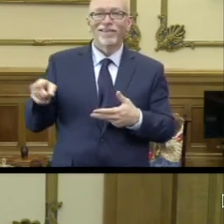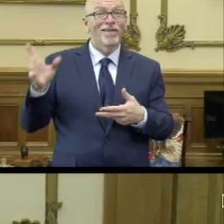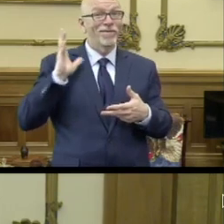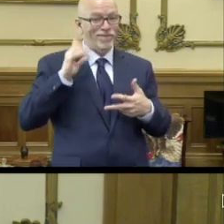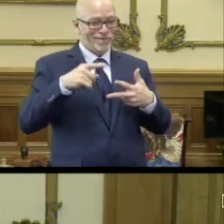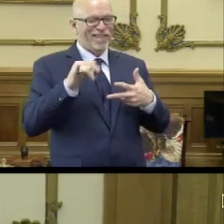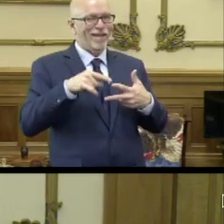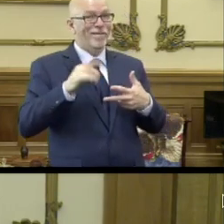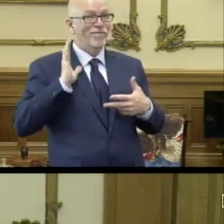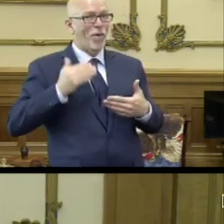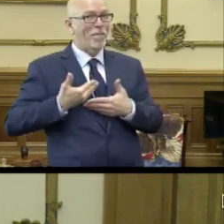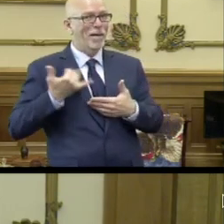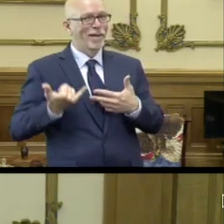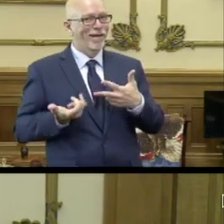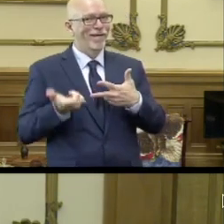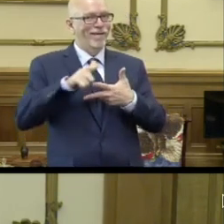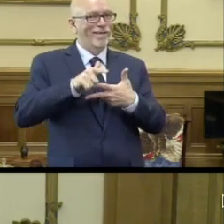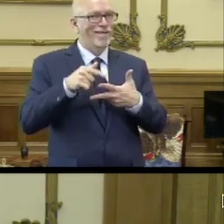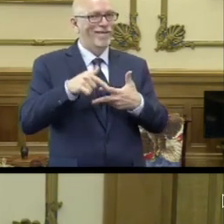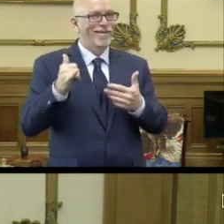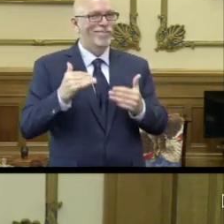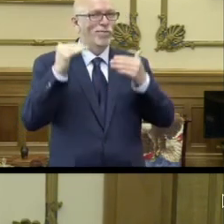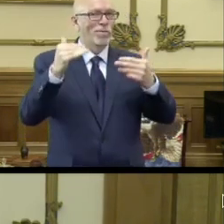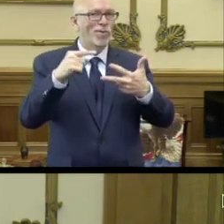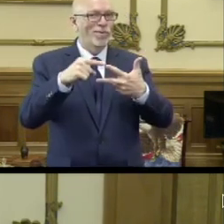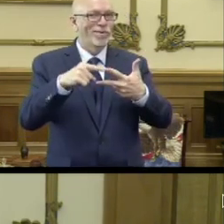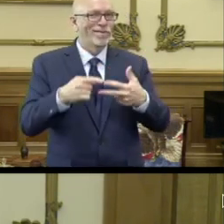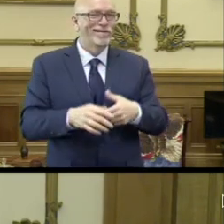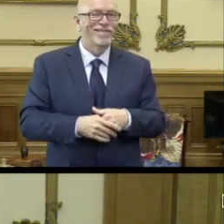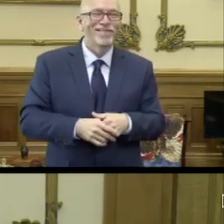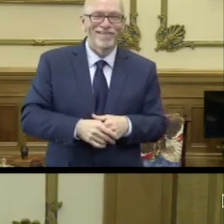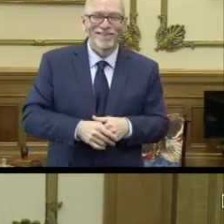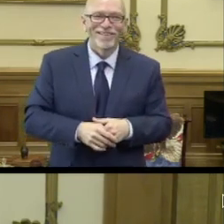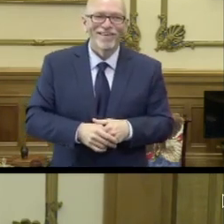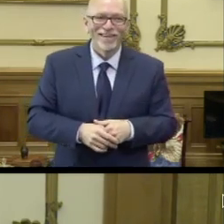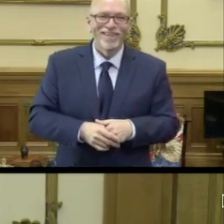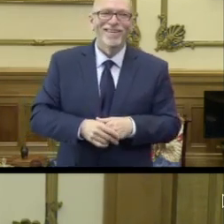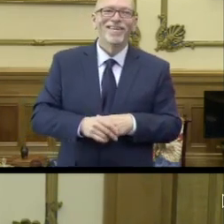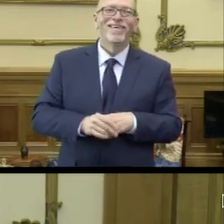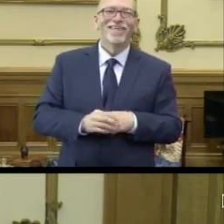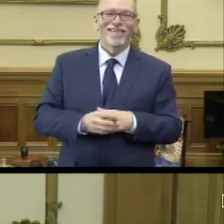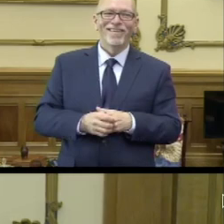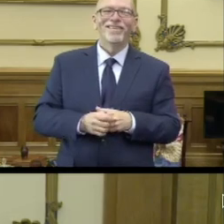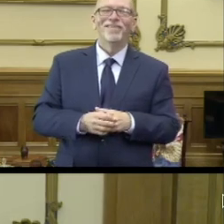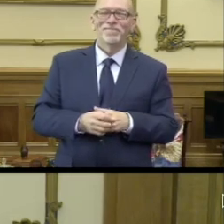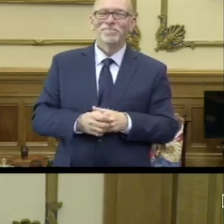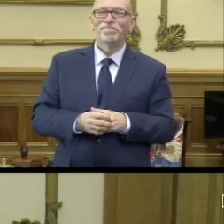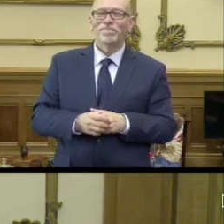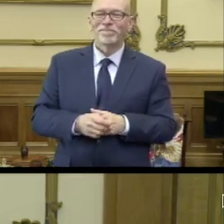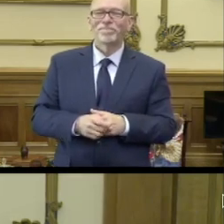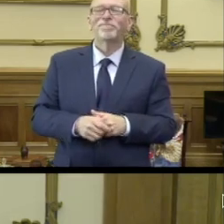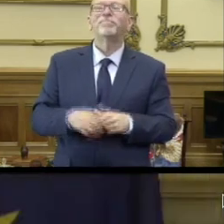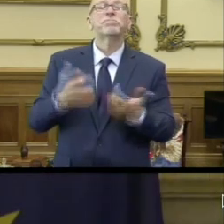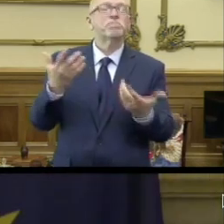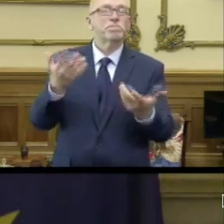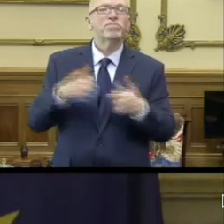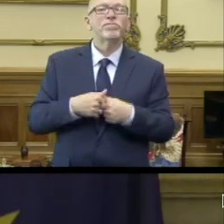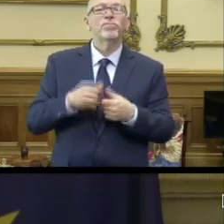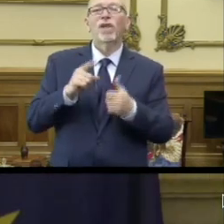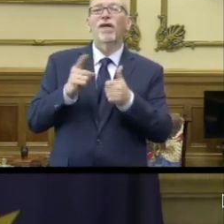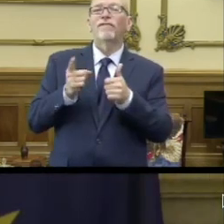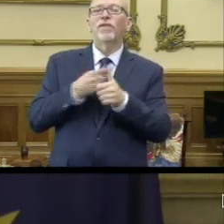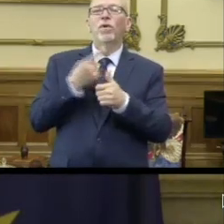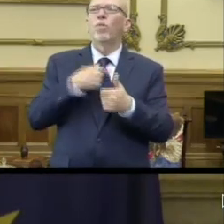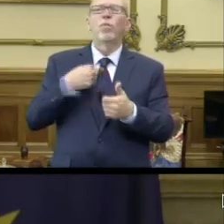youngest. It's Emerald, the formerly youngest, now middle. It's the tweener. I would say that the first thing,